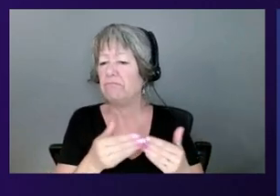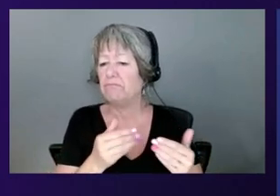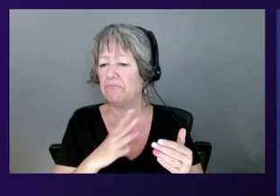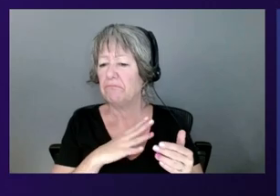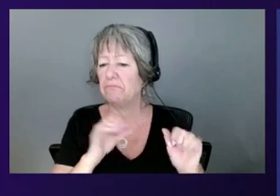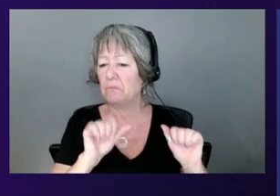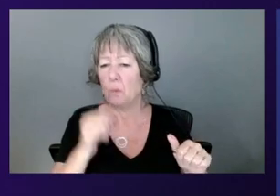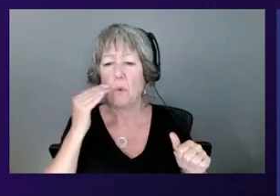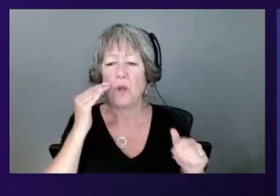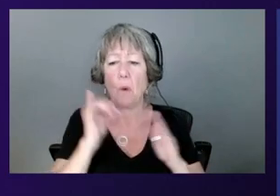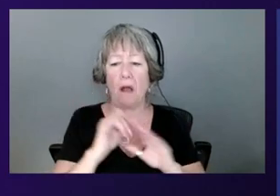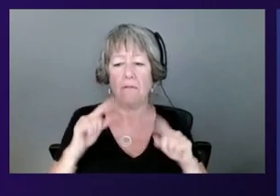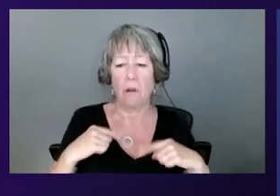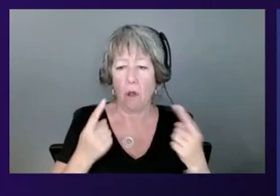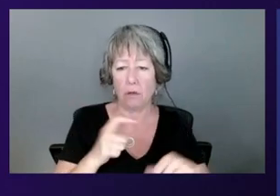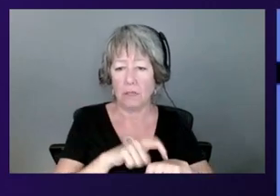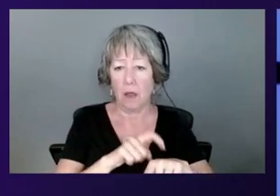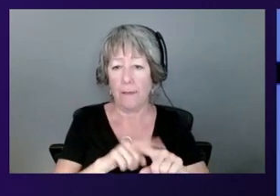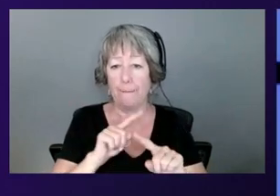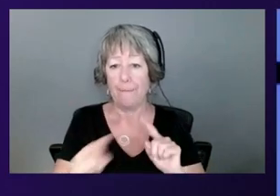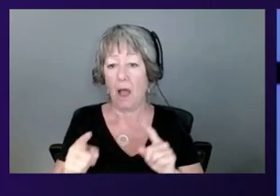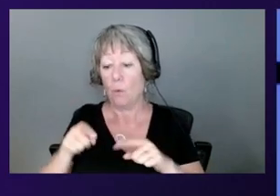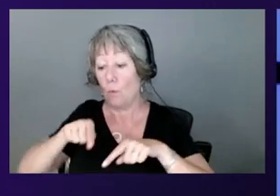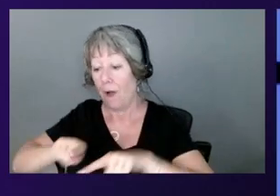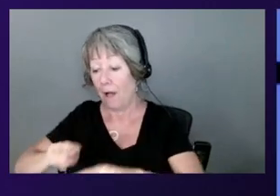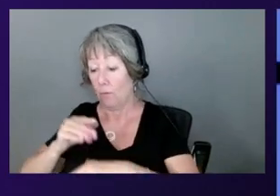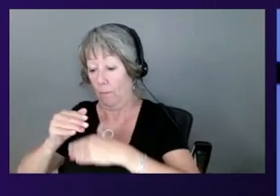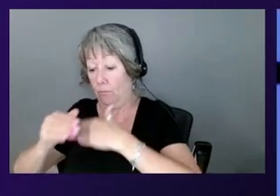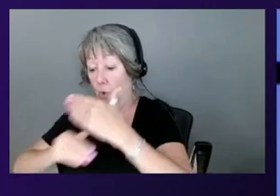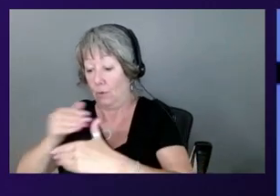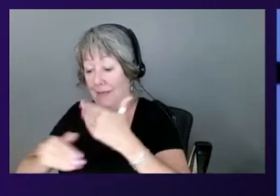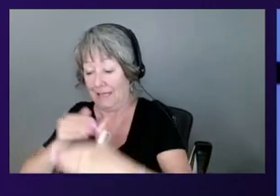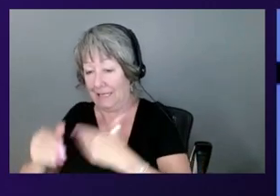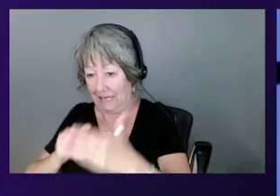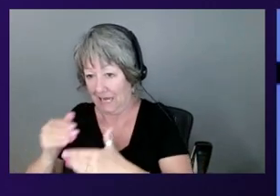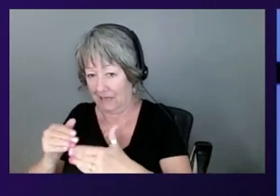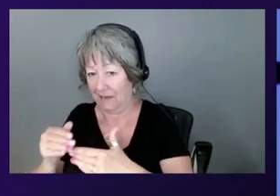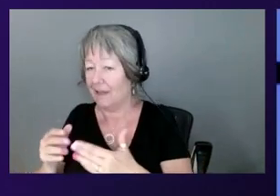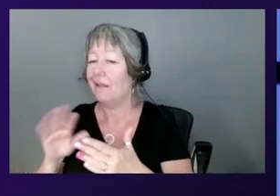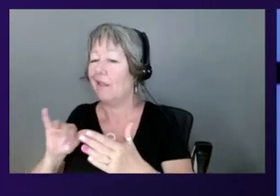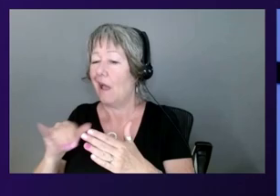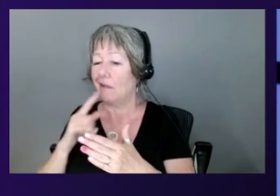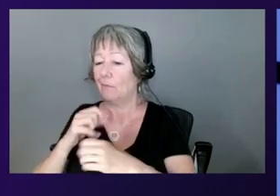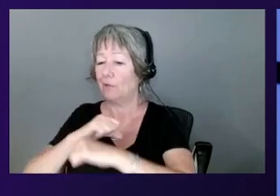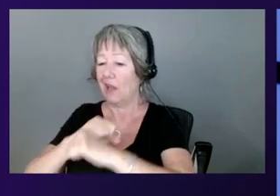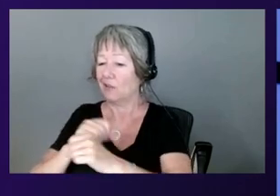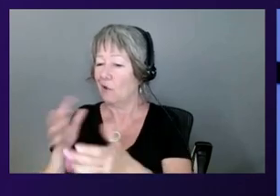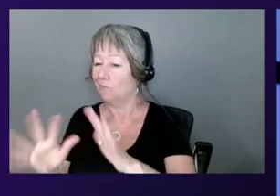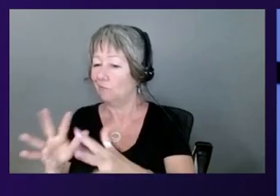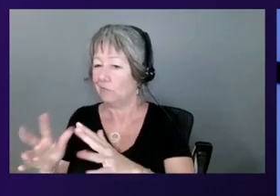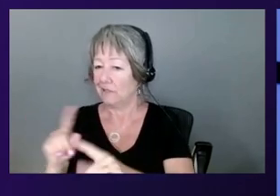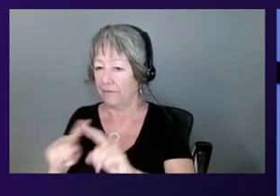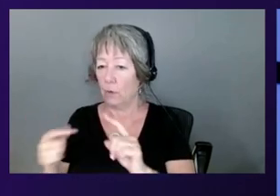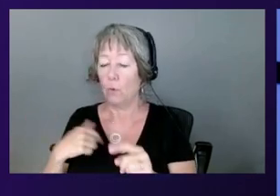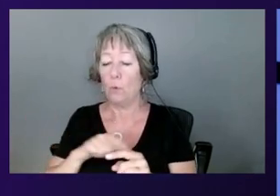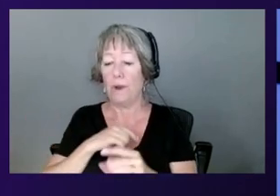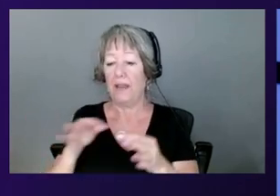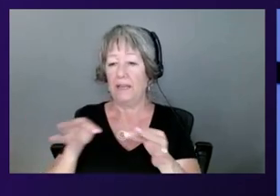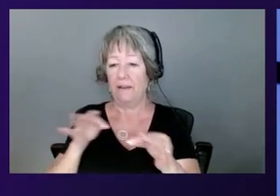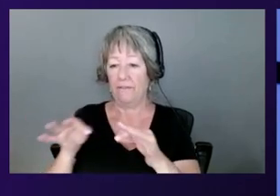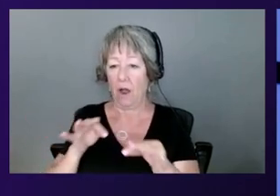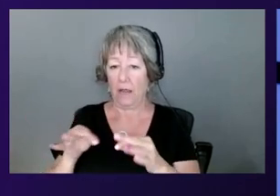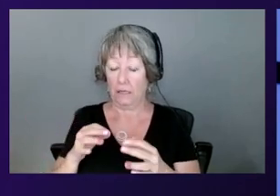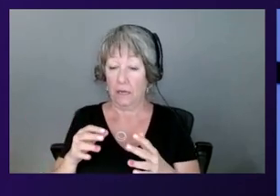protecting data while the data is being processed. At AWS, we define confidential computing as the use of specialized